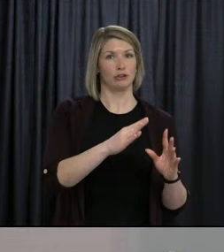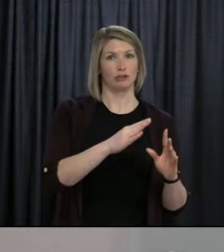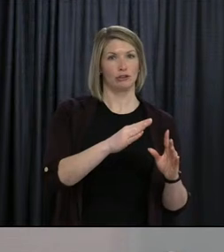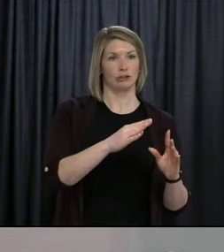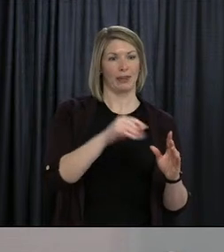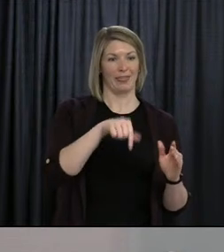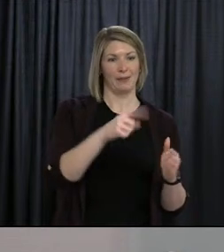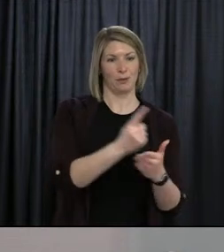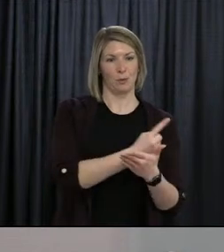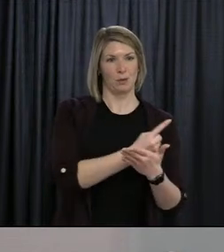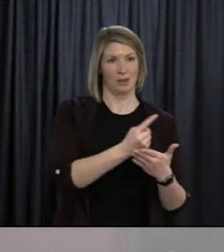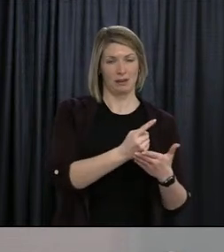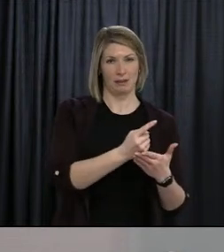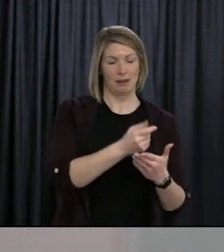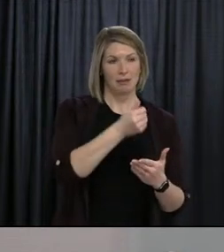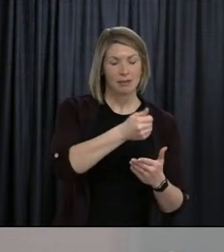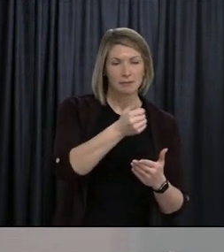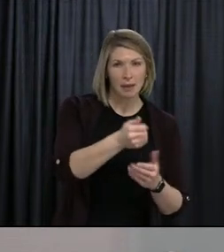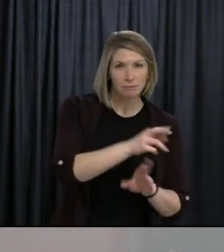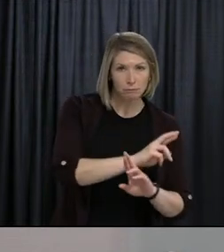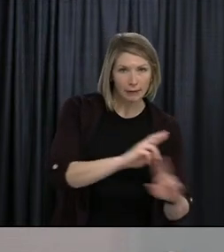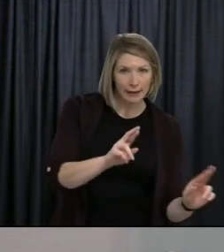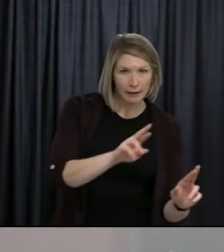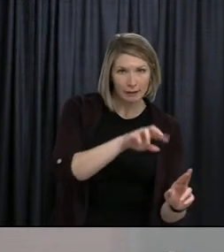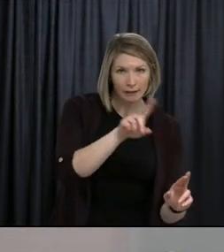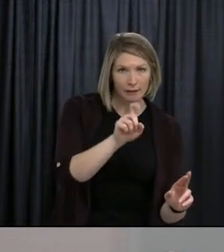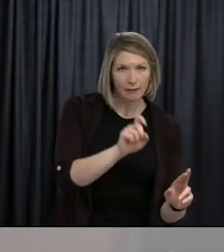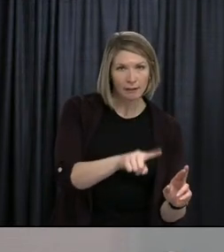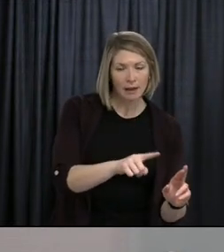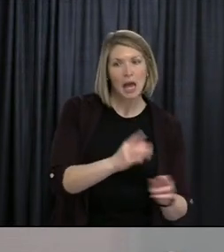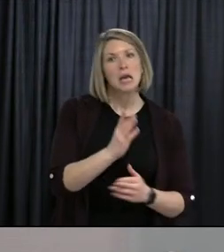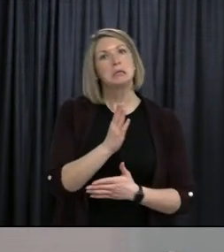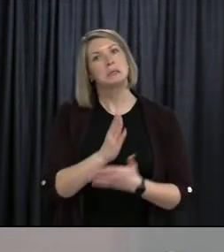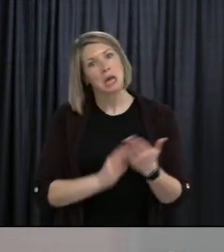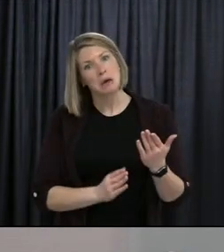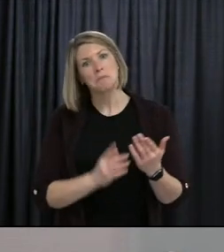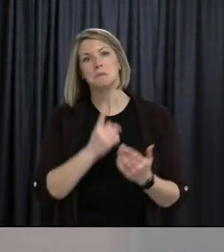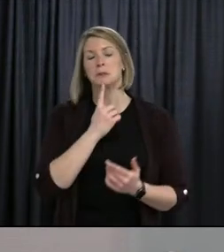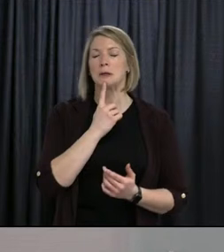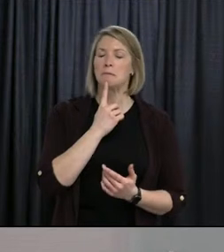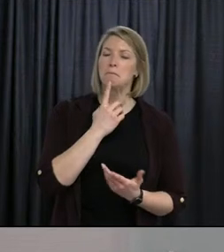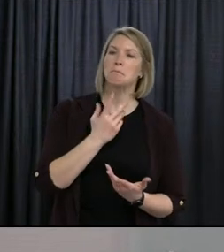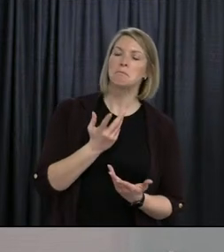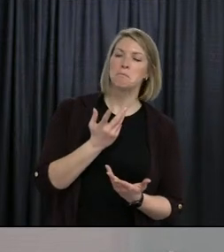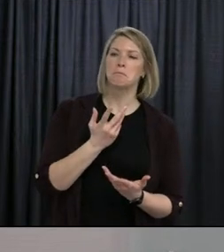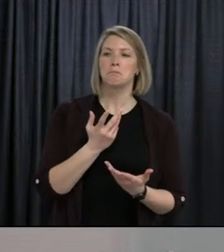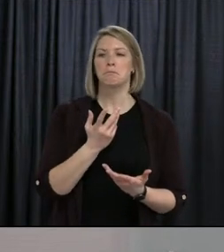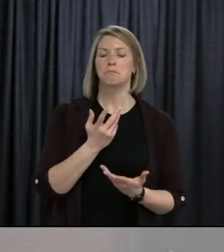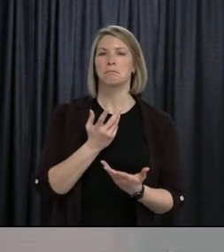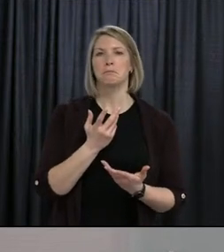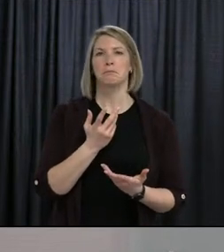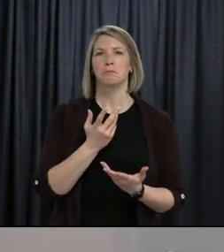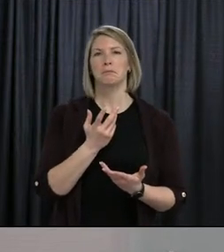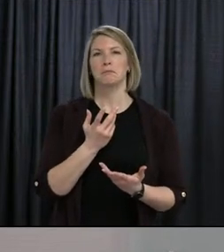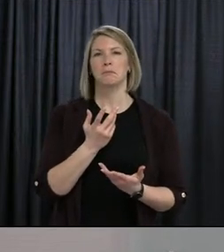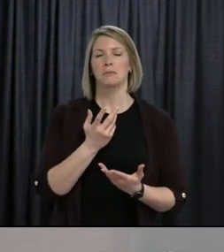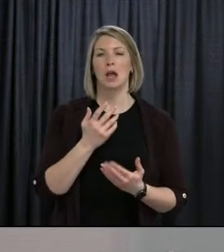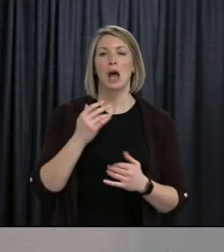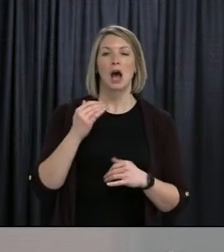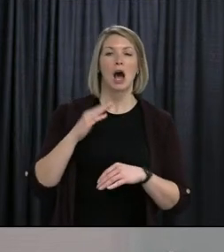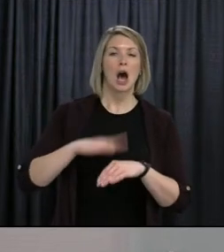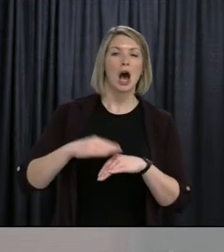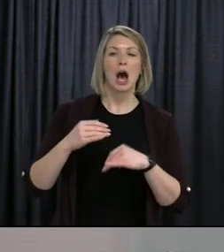this week. We've heard from some teachers, Mr. Stack, say that other than some online